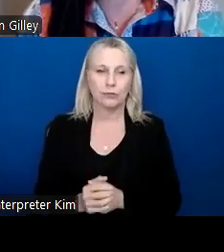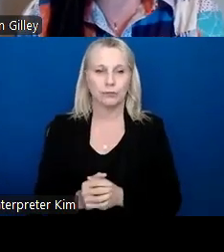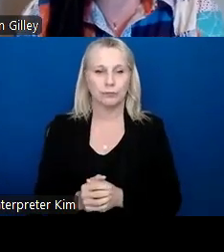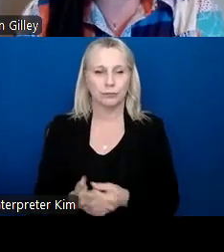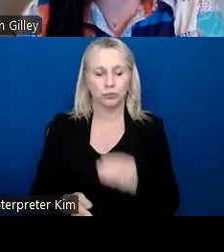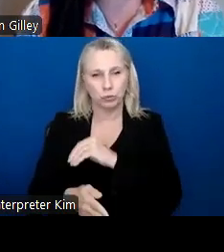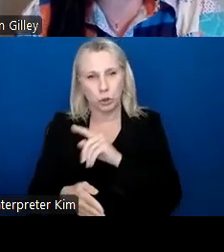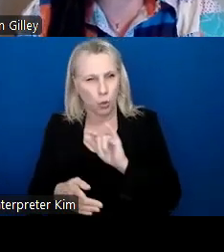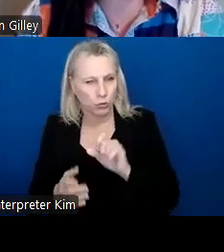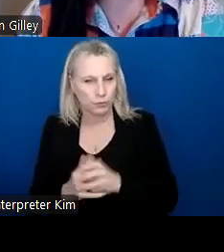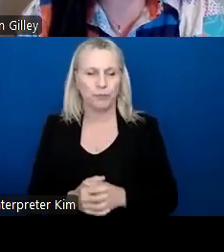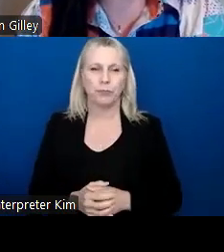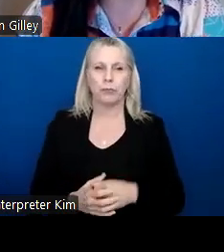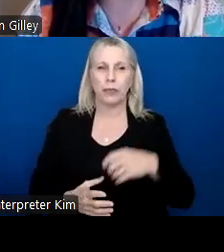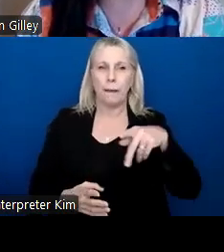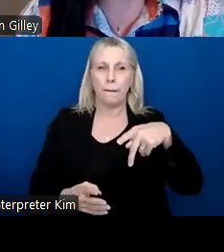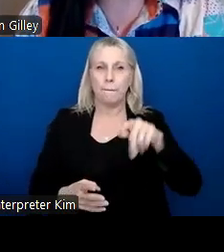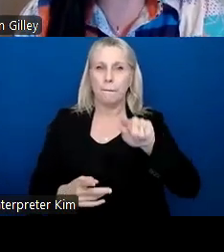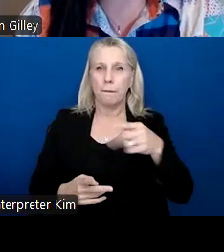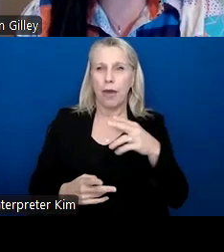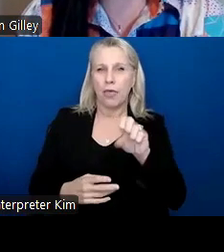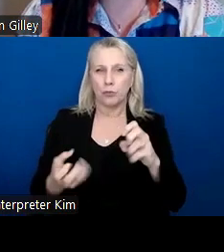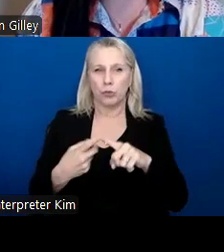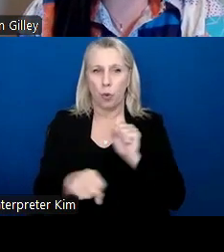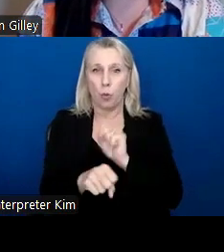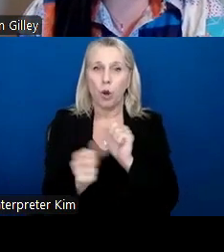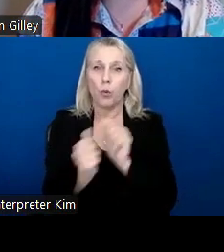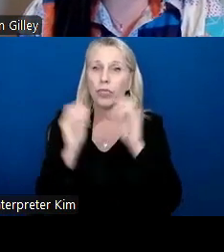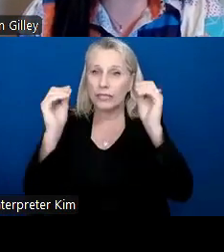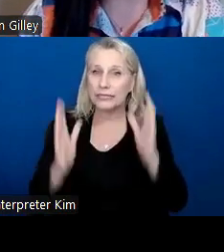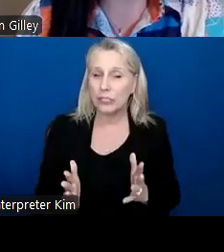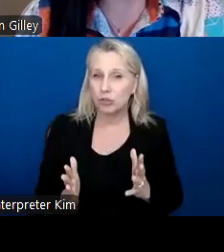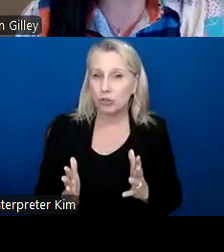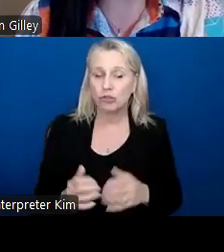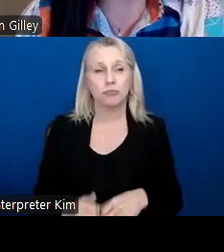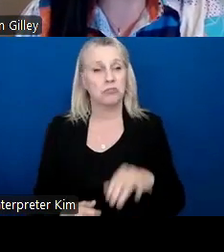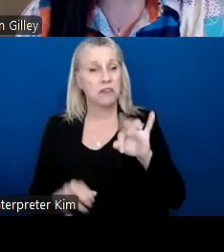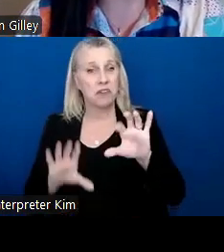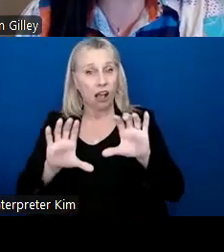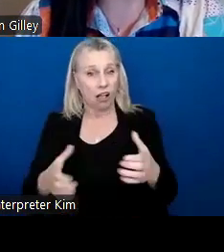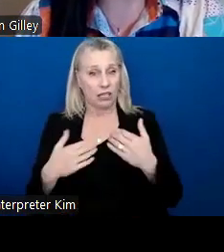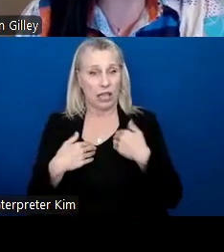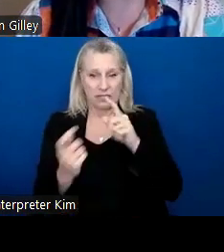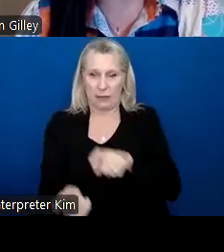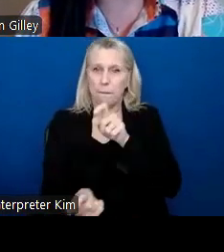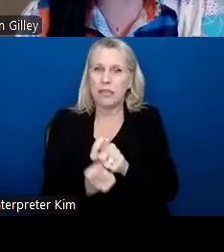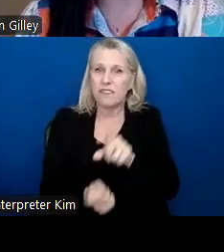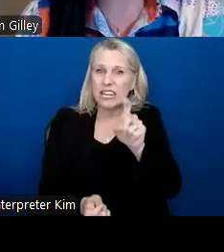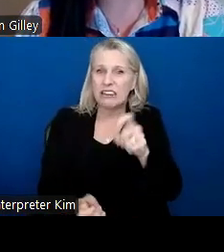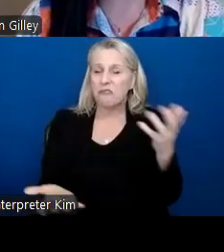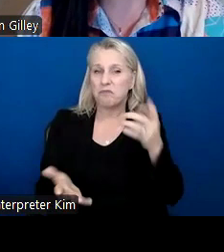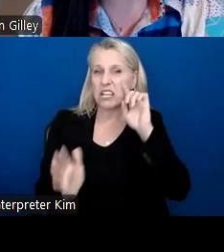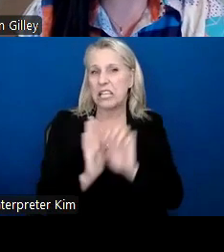thing with paths is we want to work with the teachers. So we want to make sure that if a classroom has a very specific need, for example,